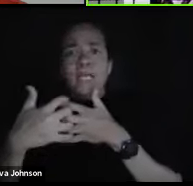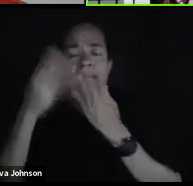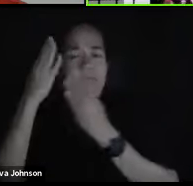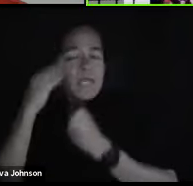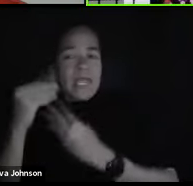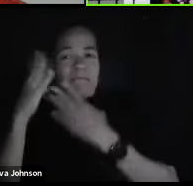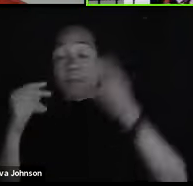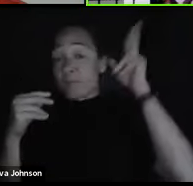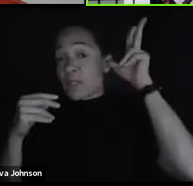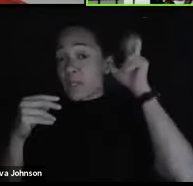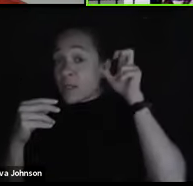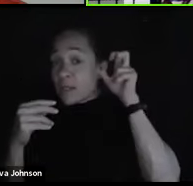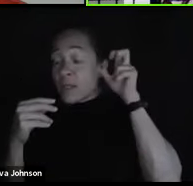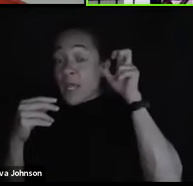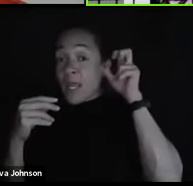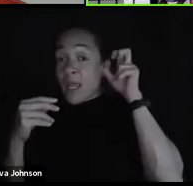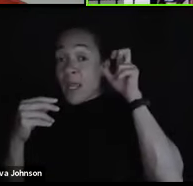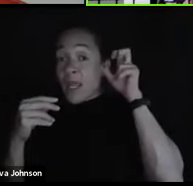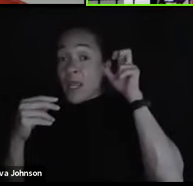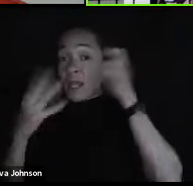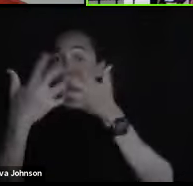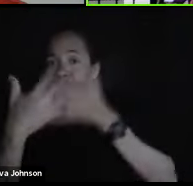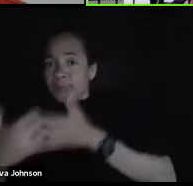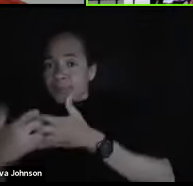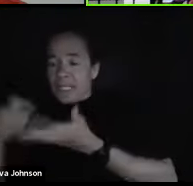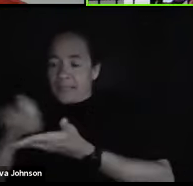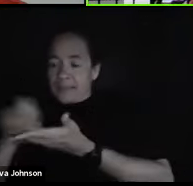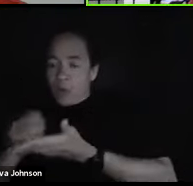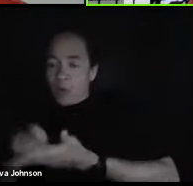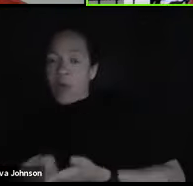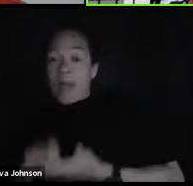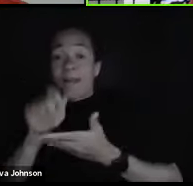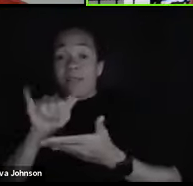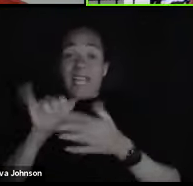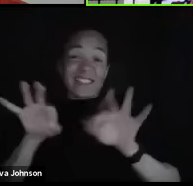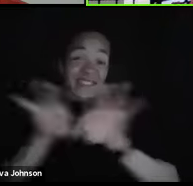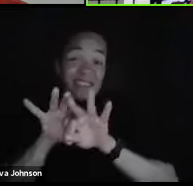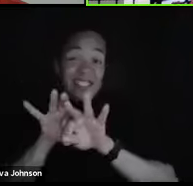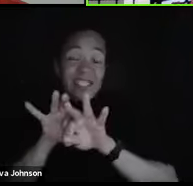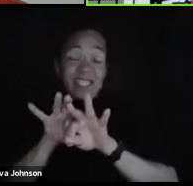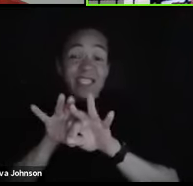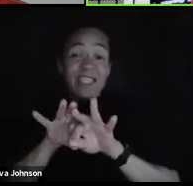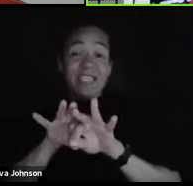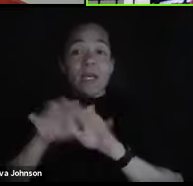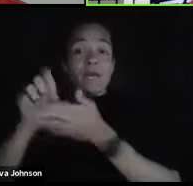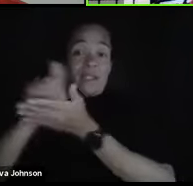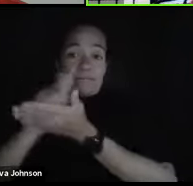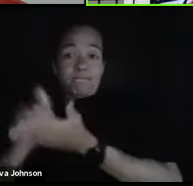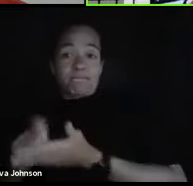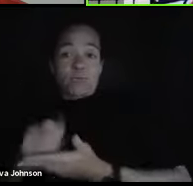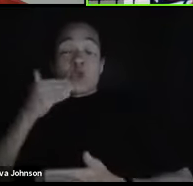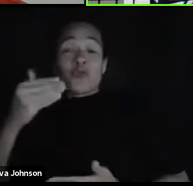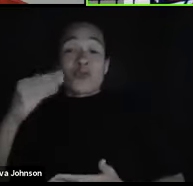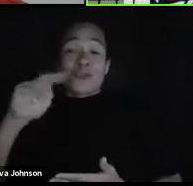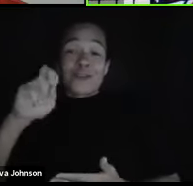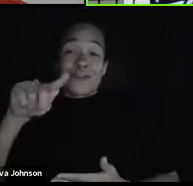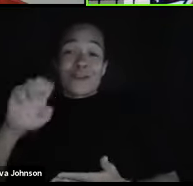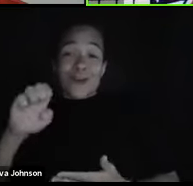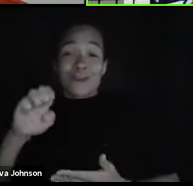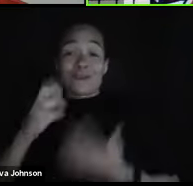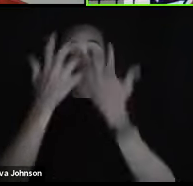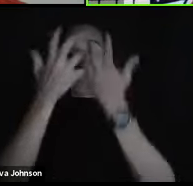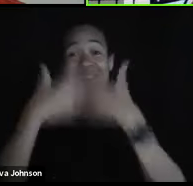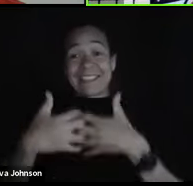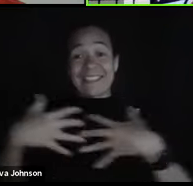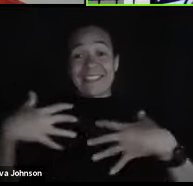hear as you take notes. And that's the key of taking good notes, synthesizing the